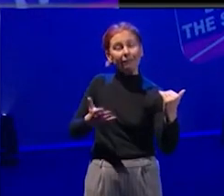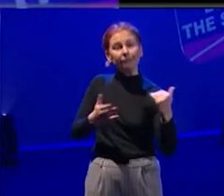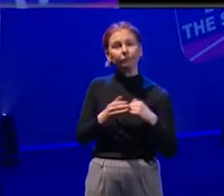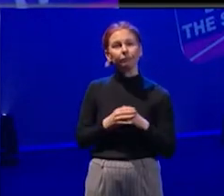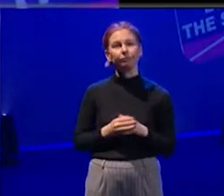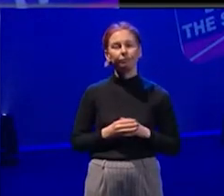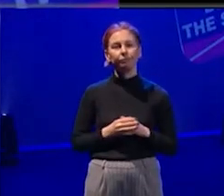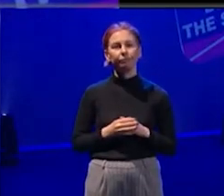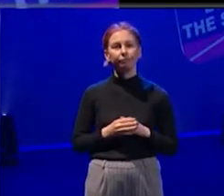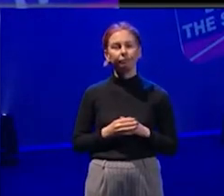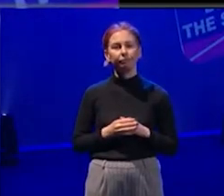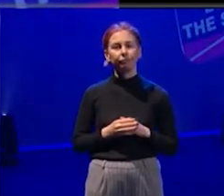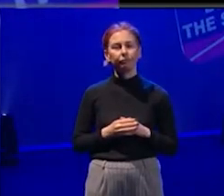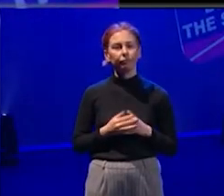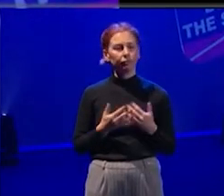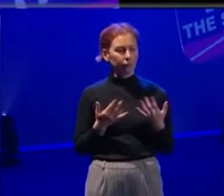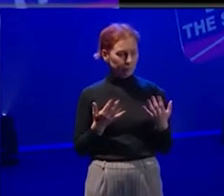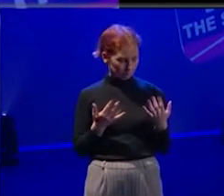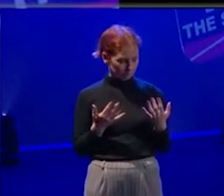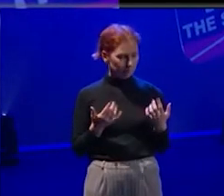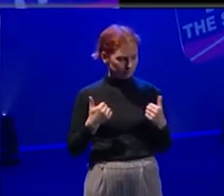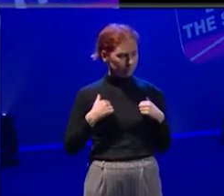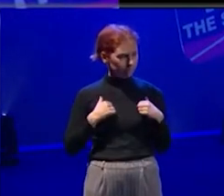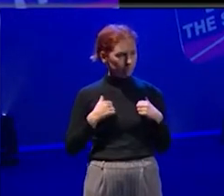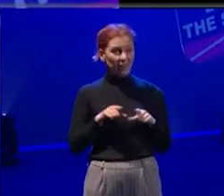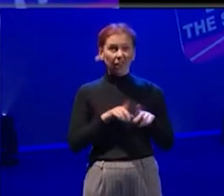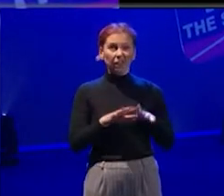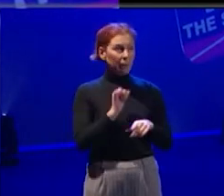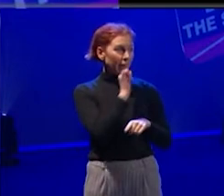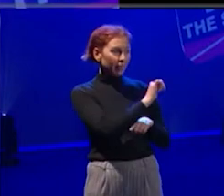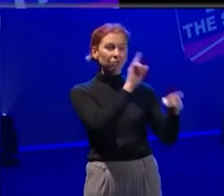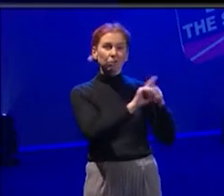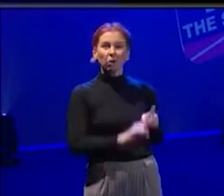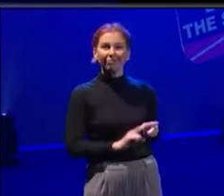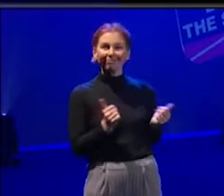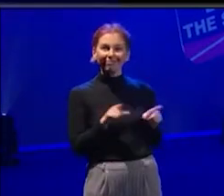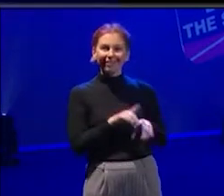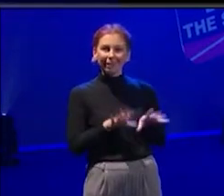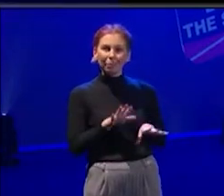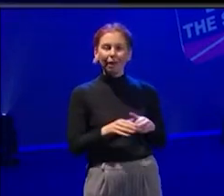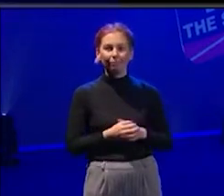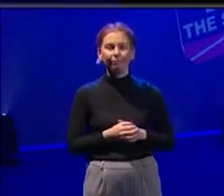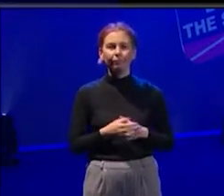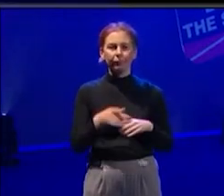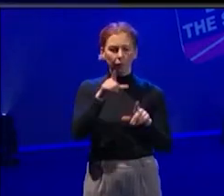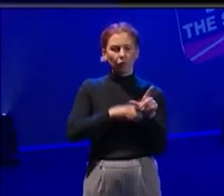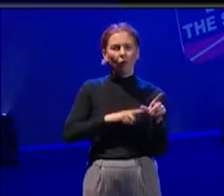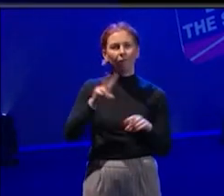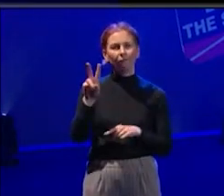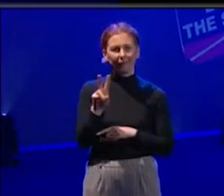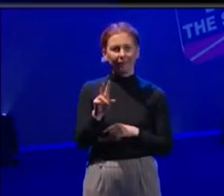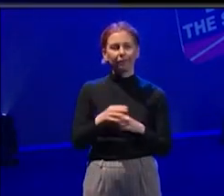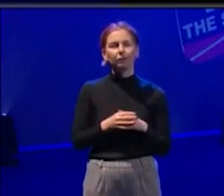I would say, similar to Jo and Suzanne, within Young Vic, we,